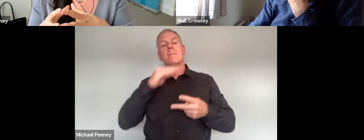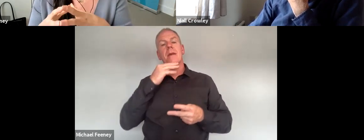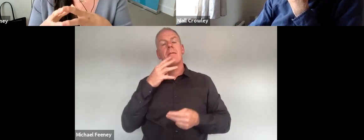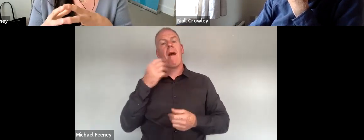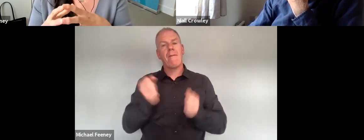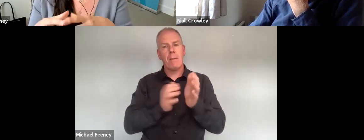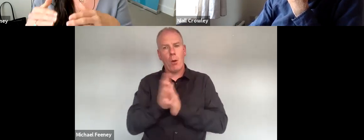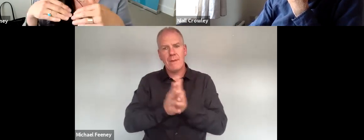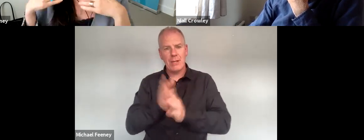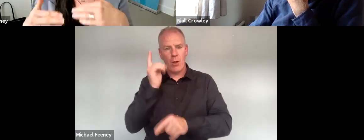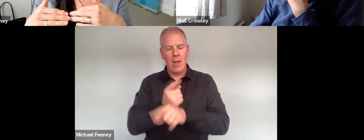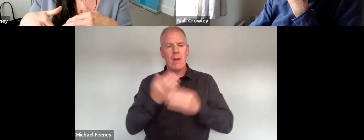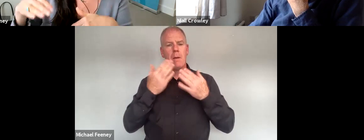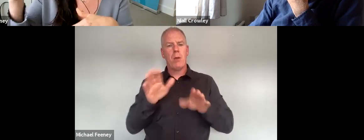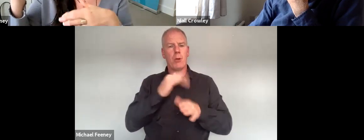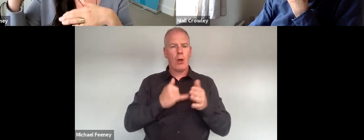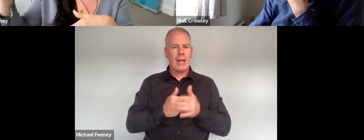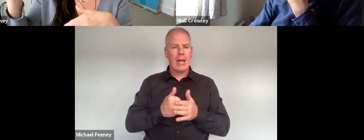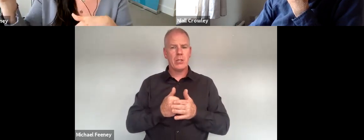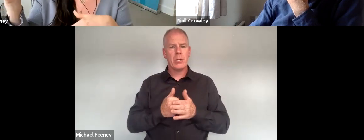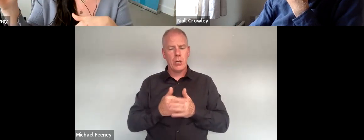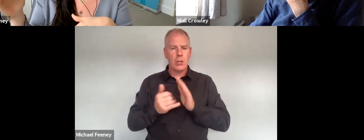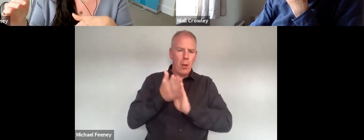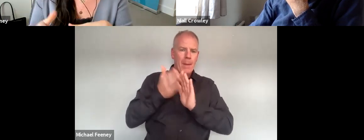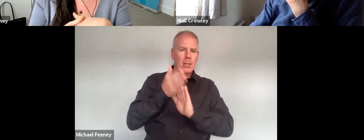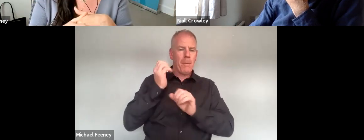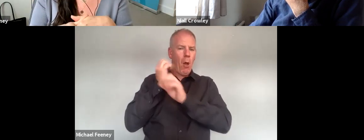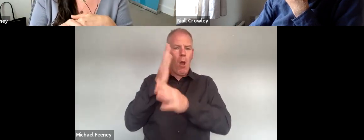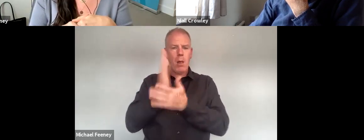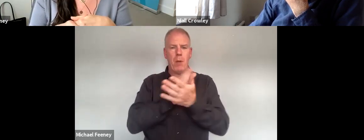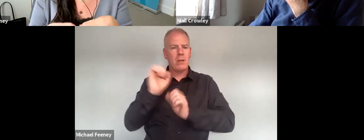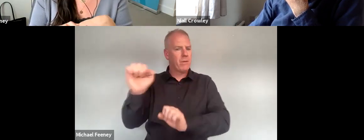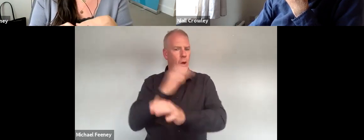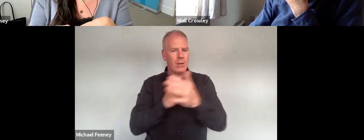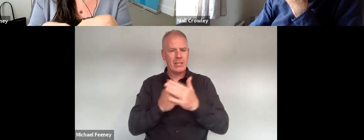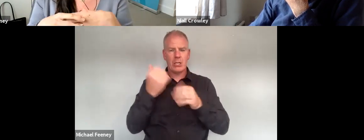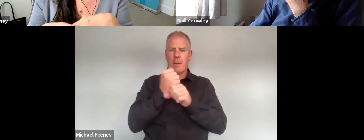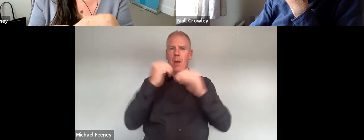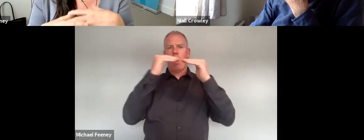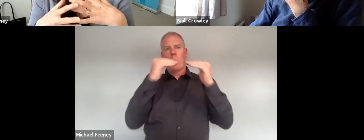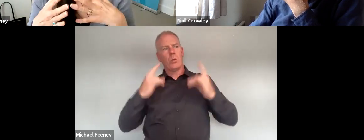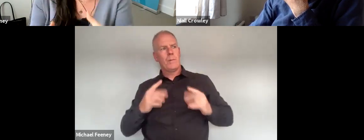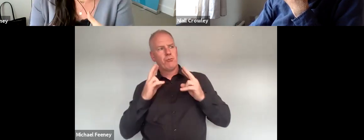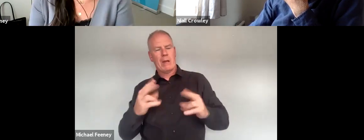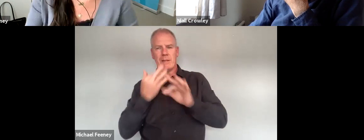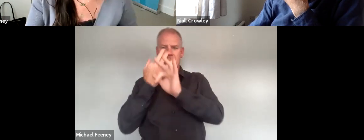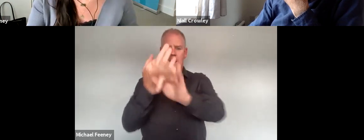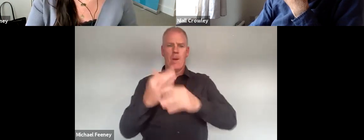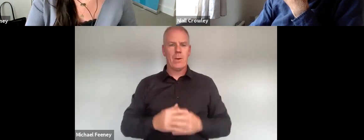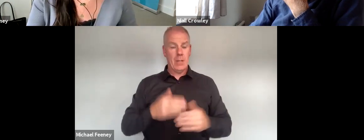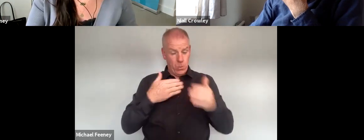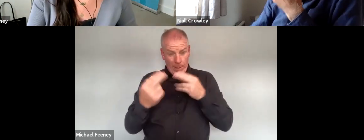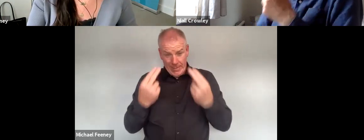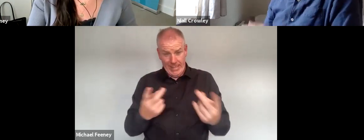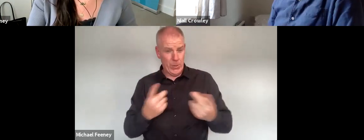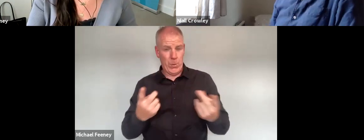for public bodies to really tool up in all levels of the organisation in terms of equality and human rights because that is essentially what it needs to